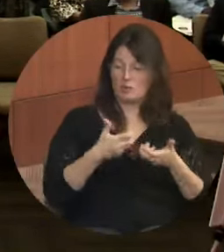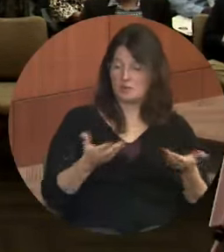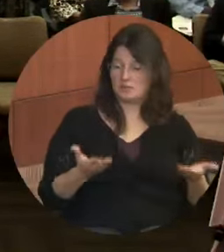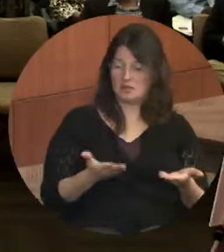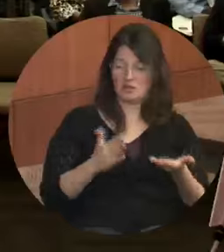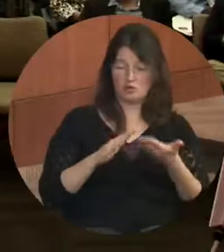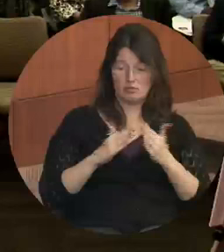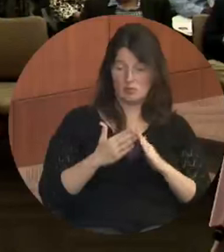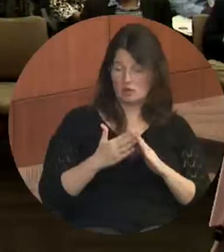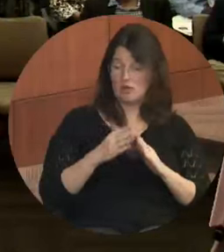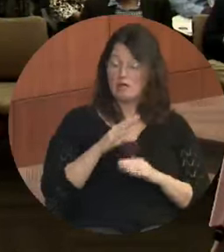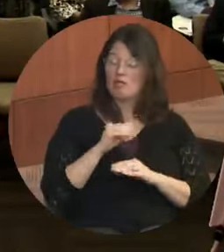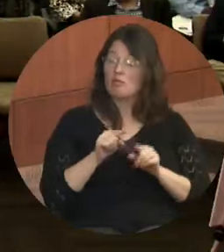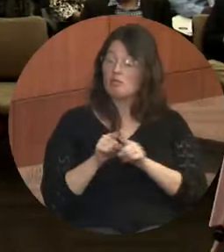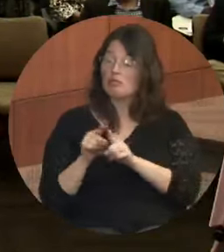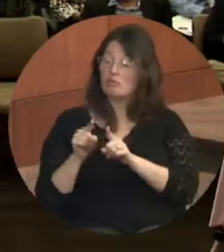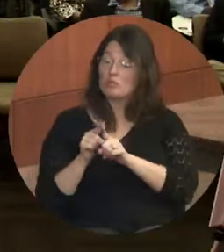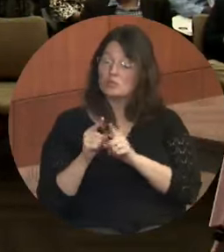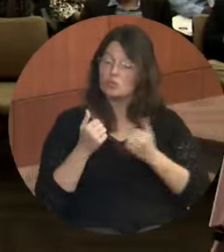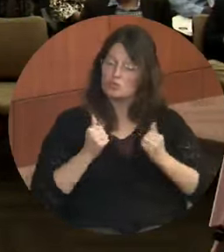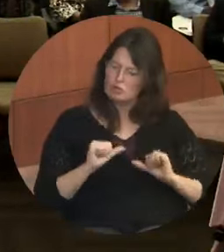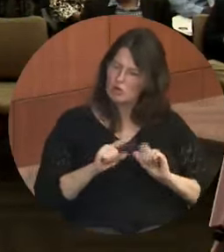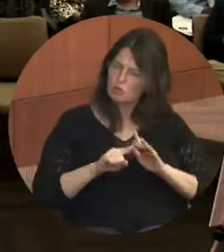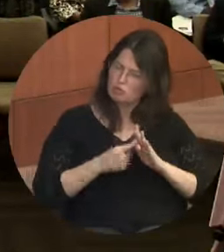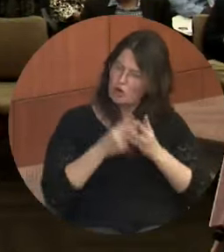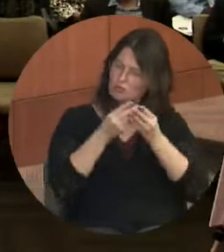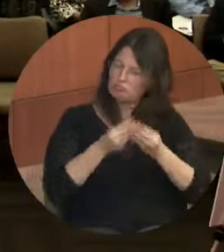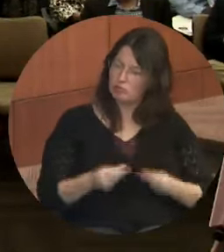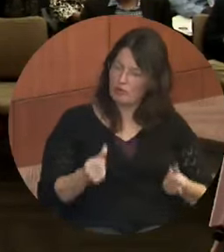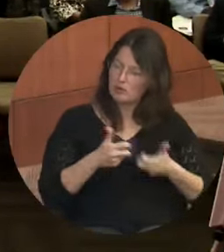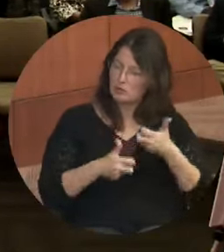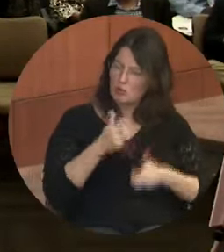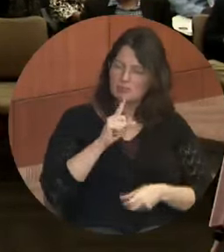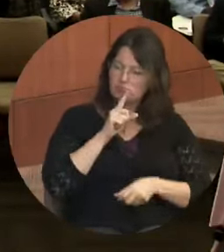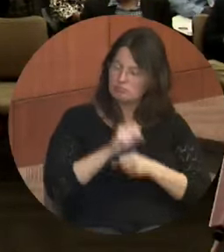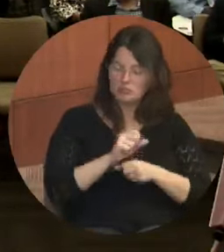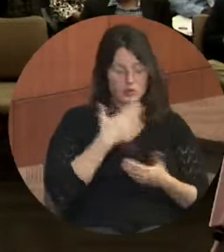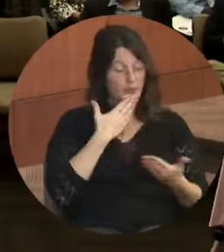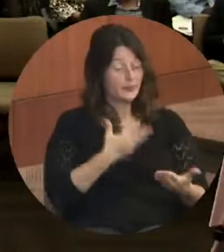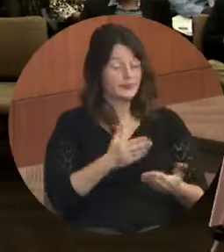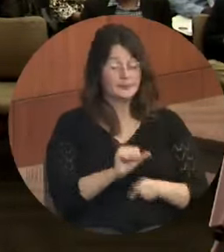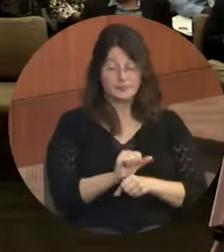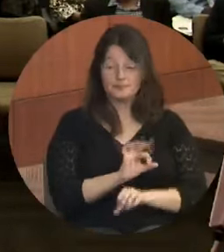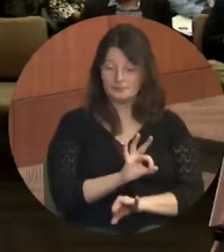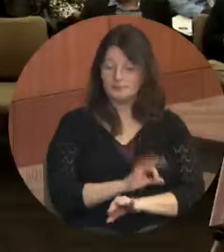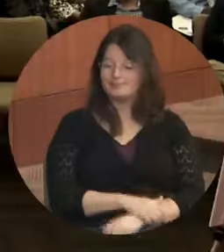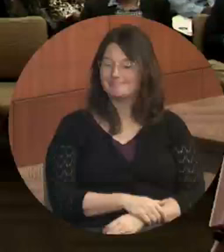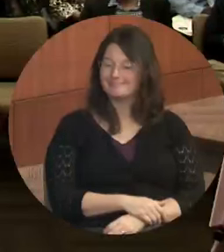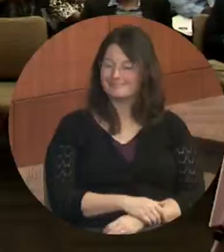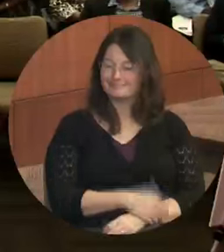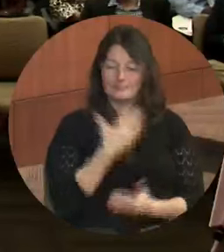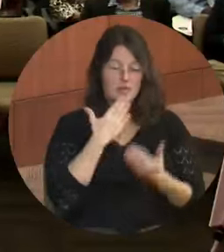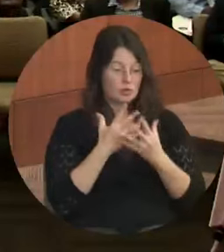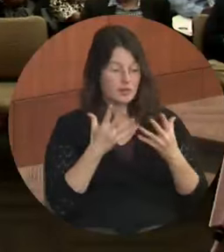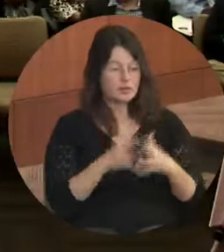so much.